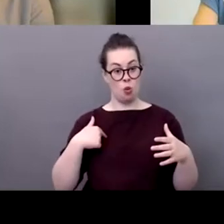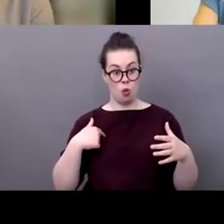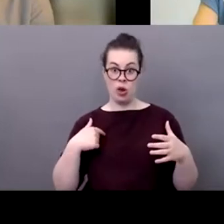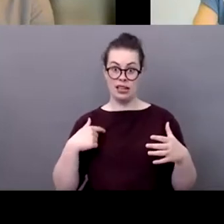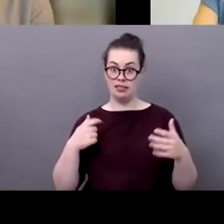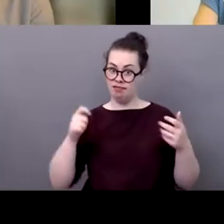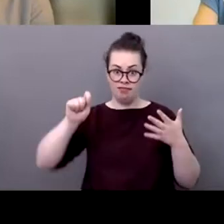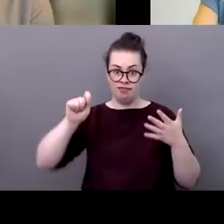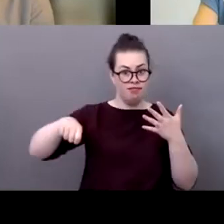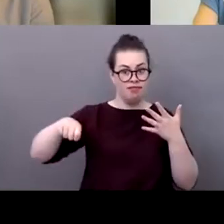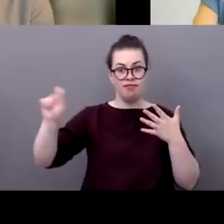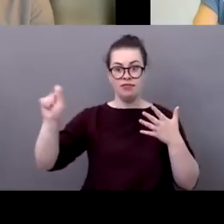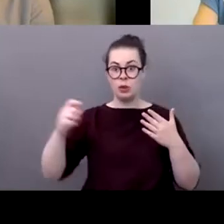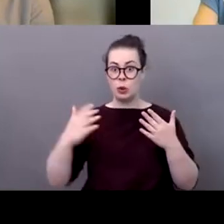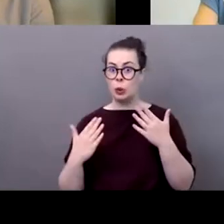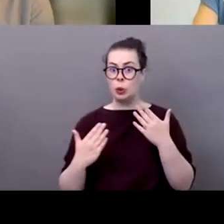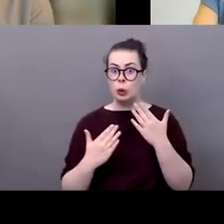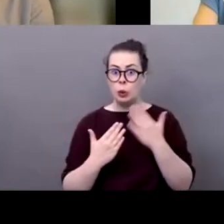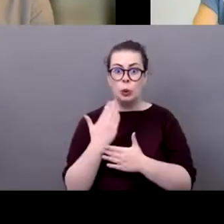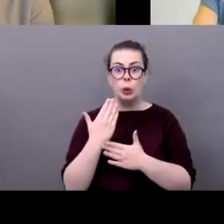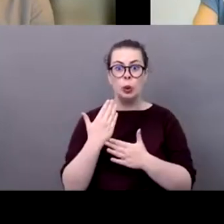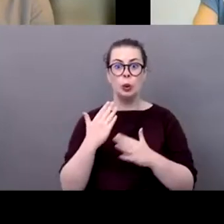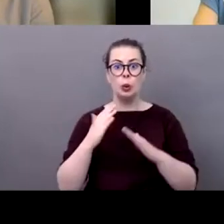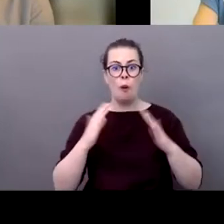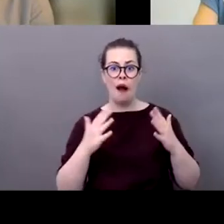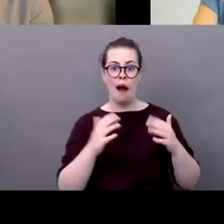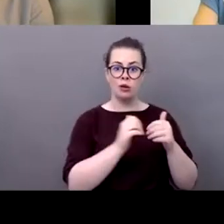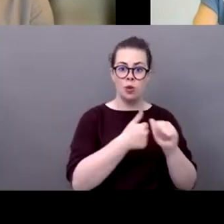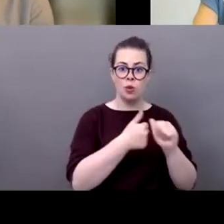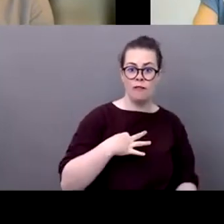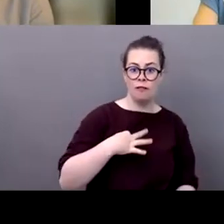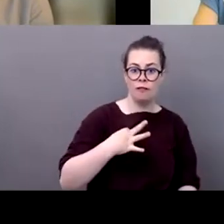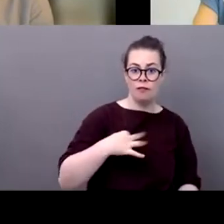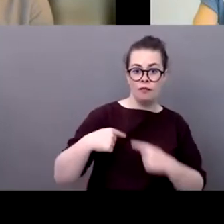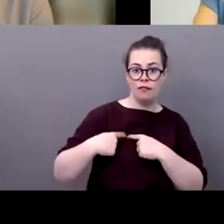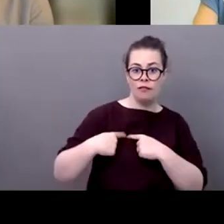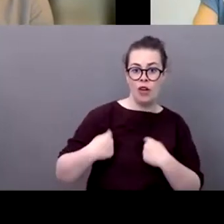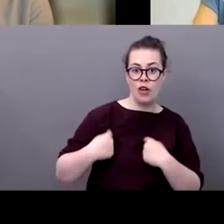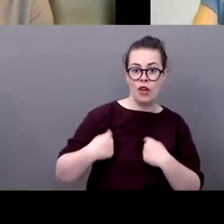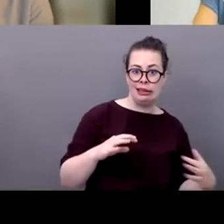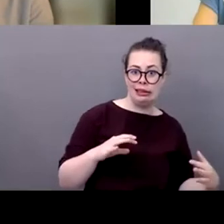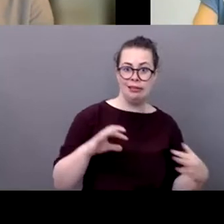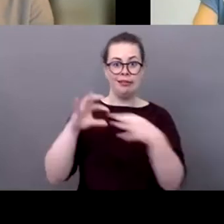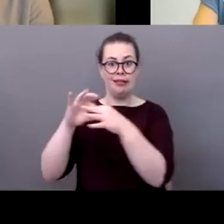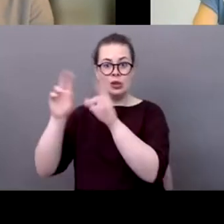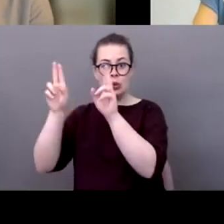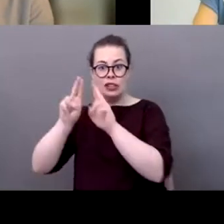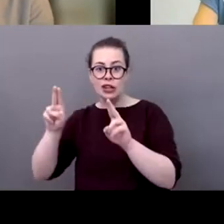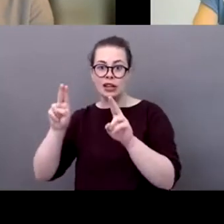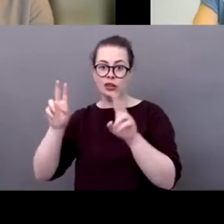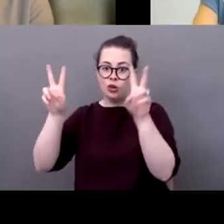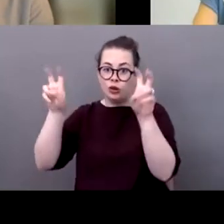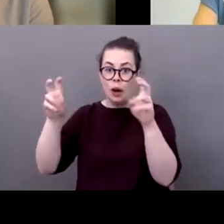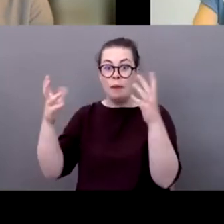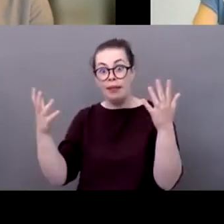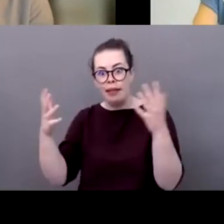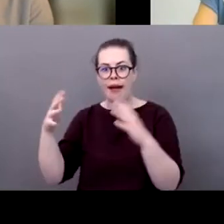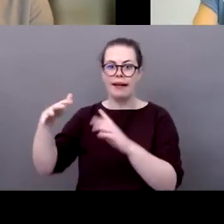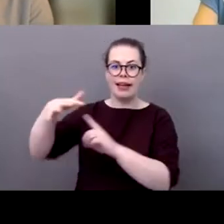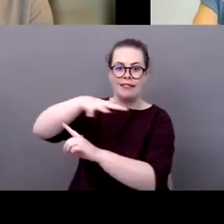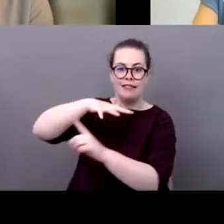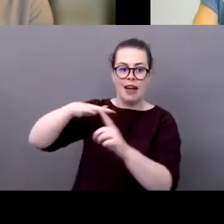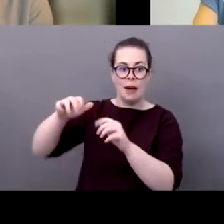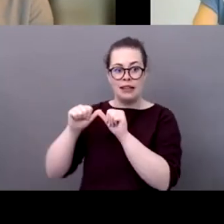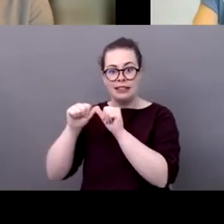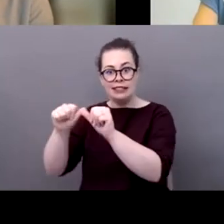to uh connect sport volunteering with uh broader international issues such as environmental sustainability because we